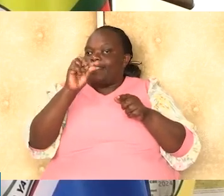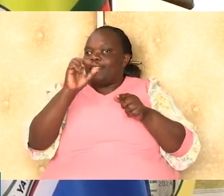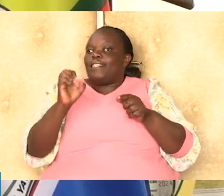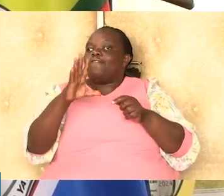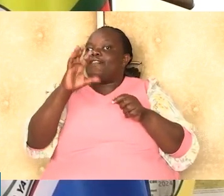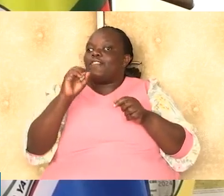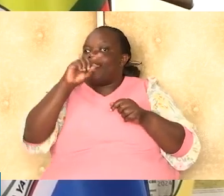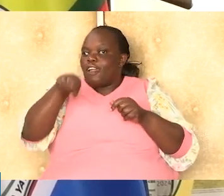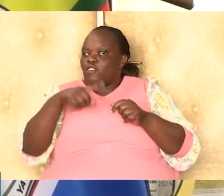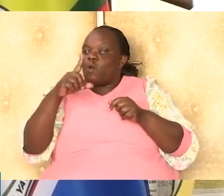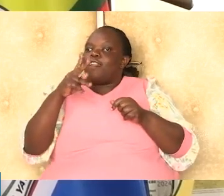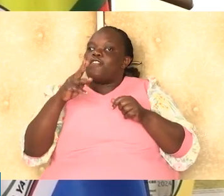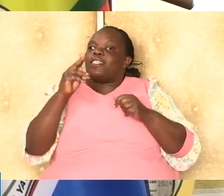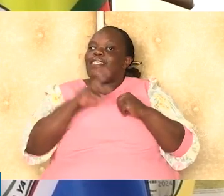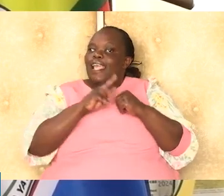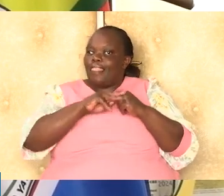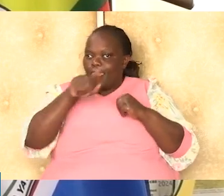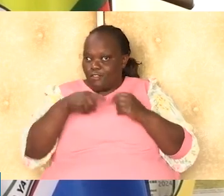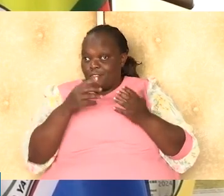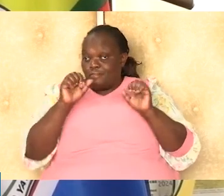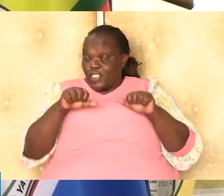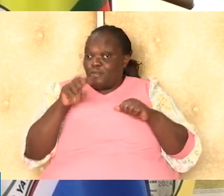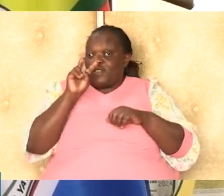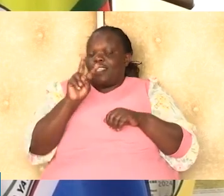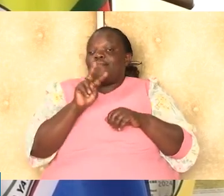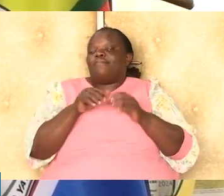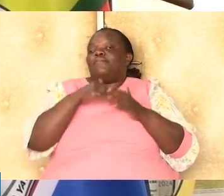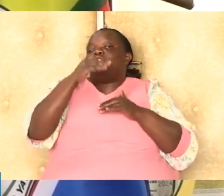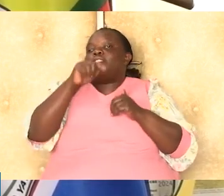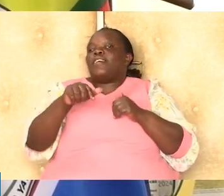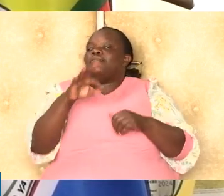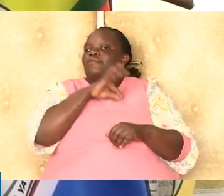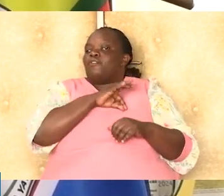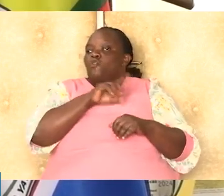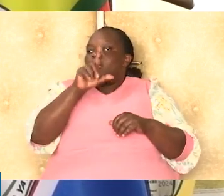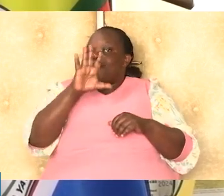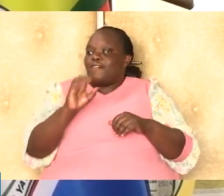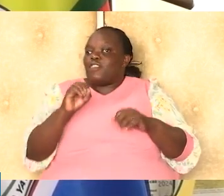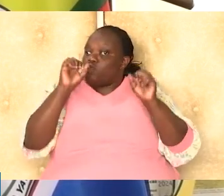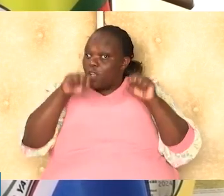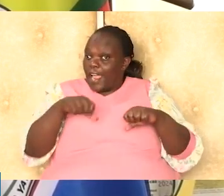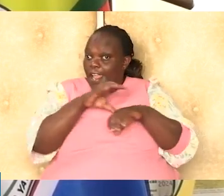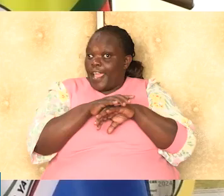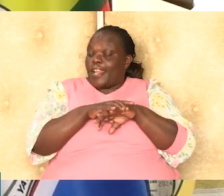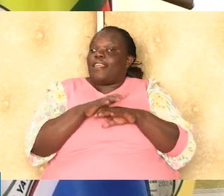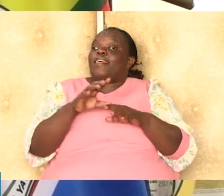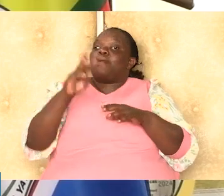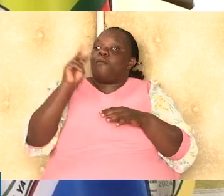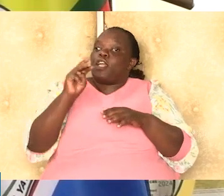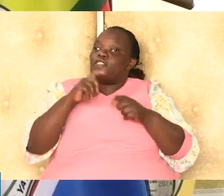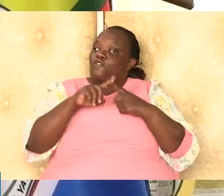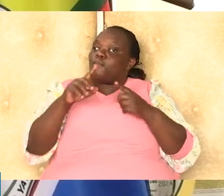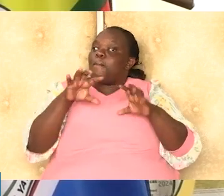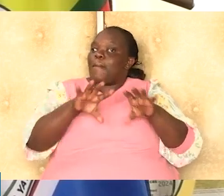to 149,999. So, you can see that beyond that, when you earn over 150,000, of course, you can get a mortgage from the market.